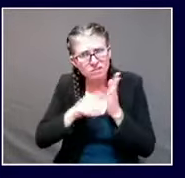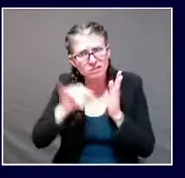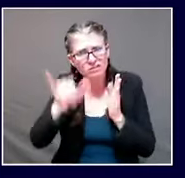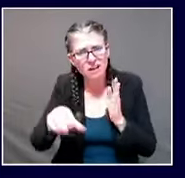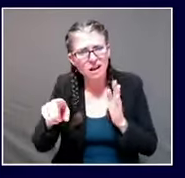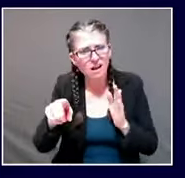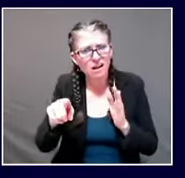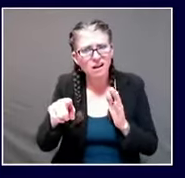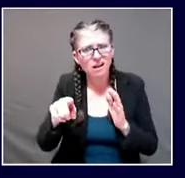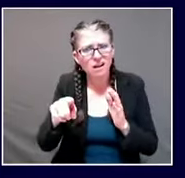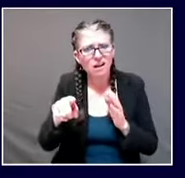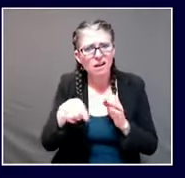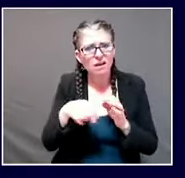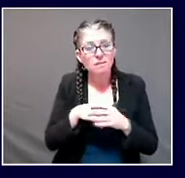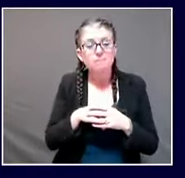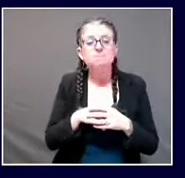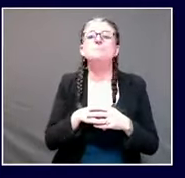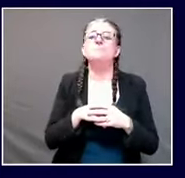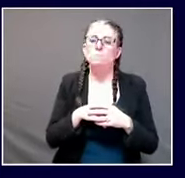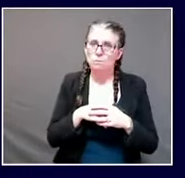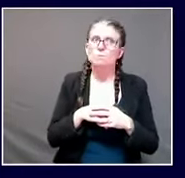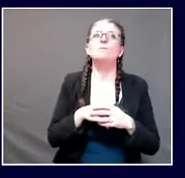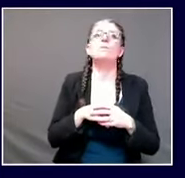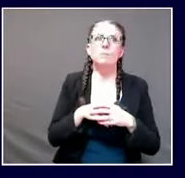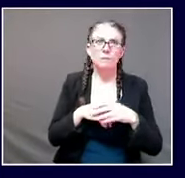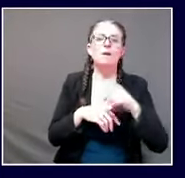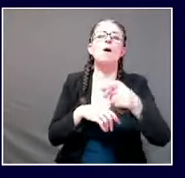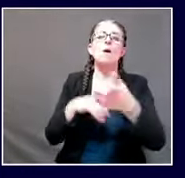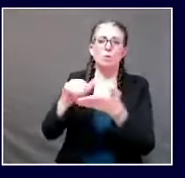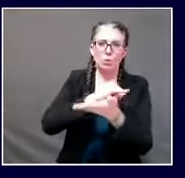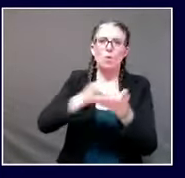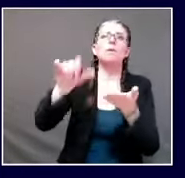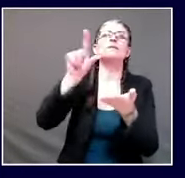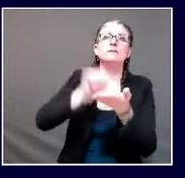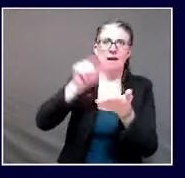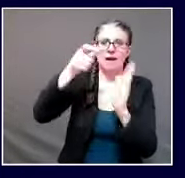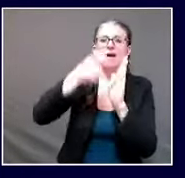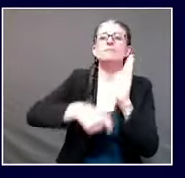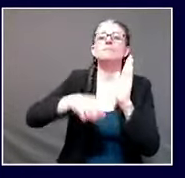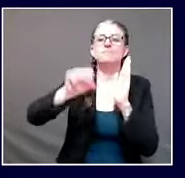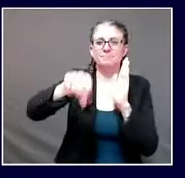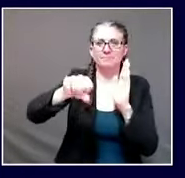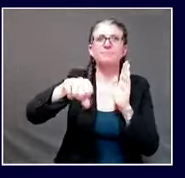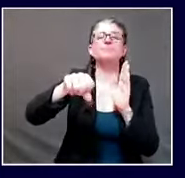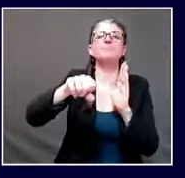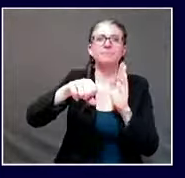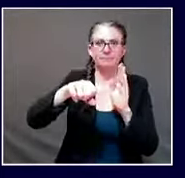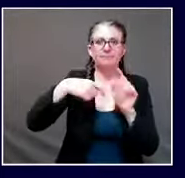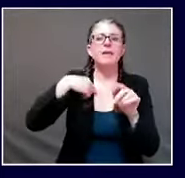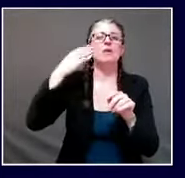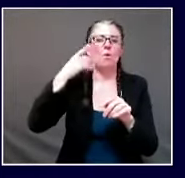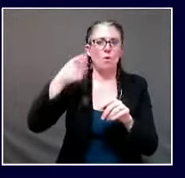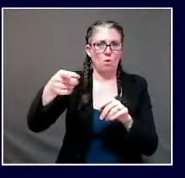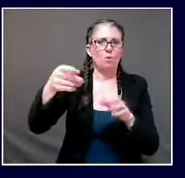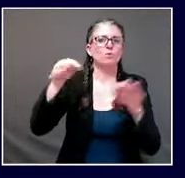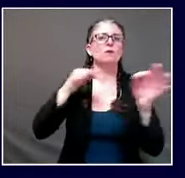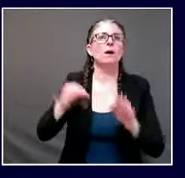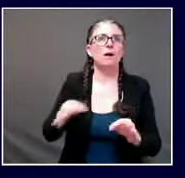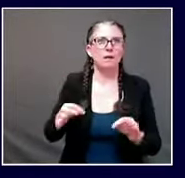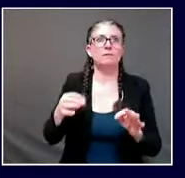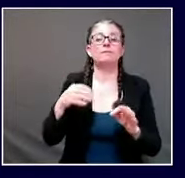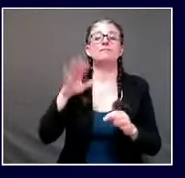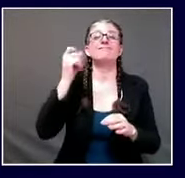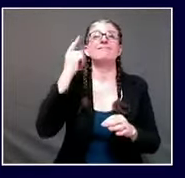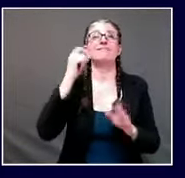piece that you reference um the the headline did not quite match uh what was contained within the text uh as you